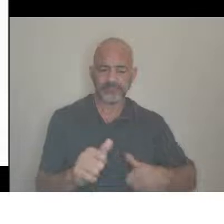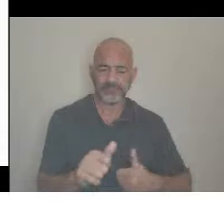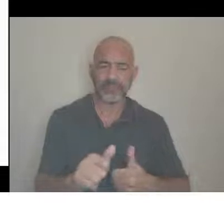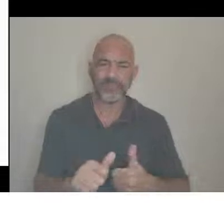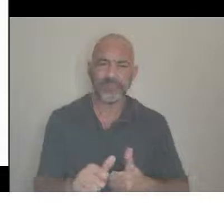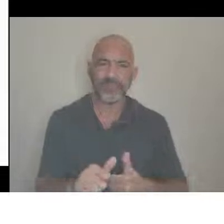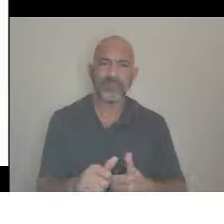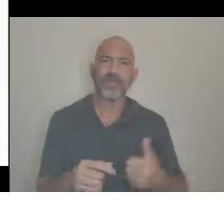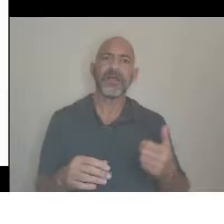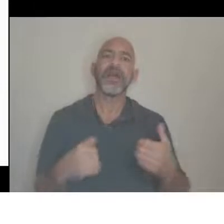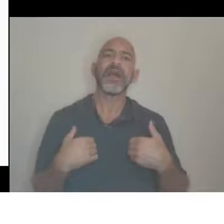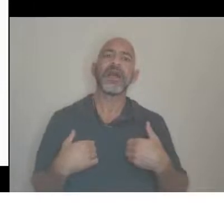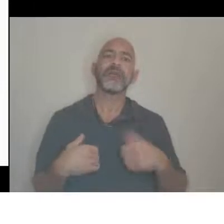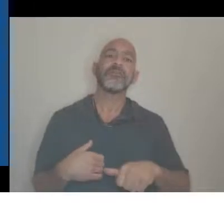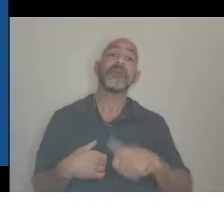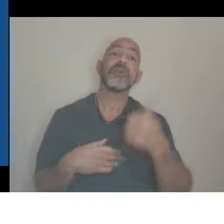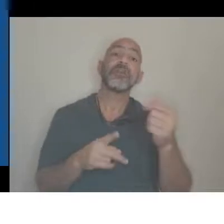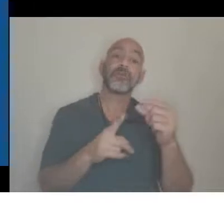people.